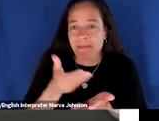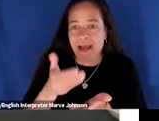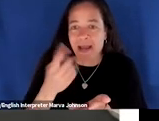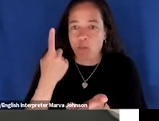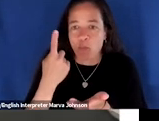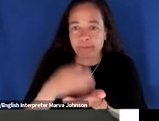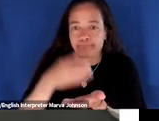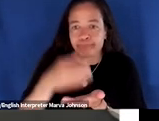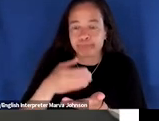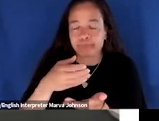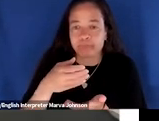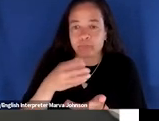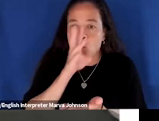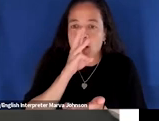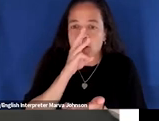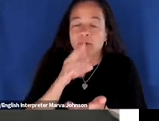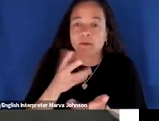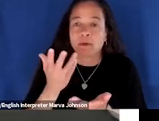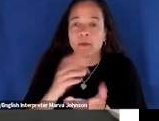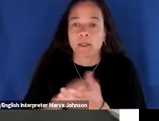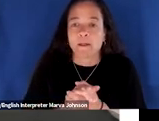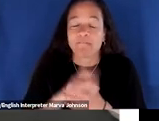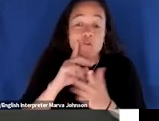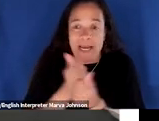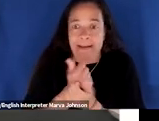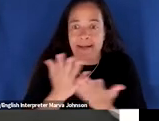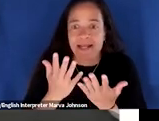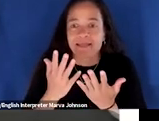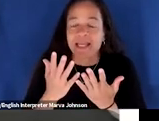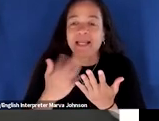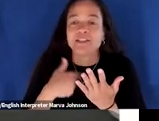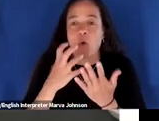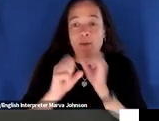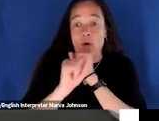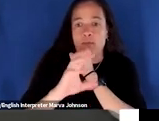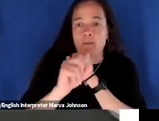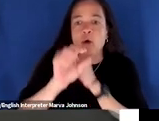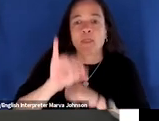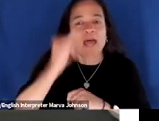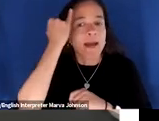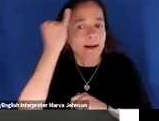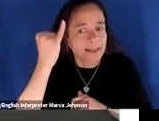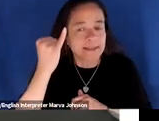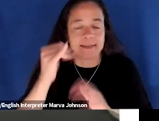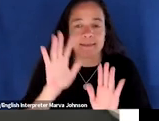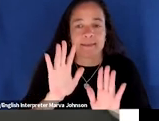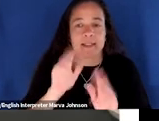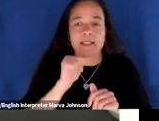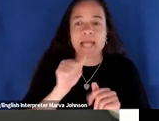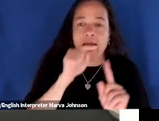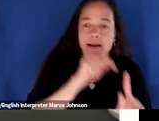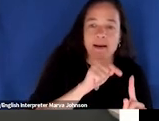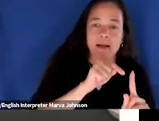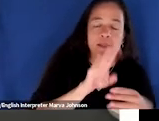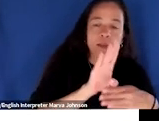water bottles for anything so um i want to i want to promote that idea more than i want to promote what this specific organization